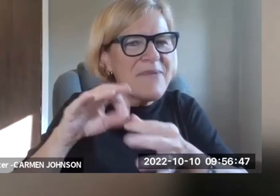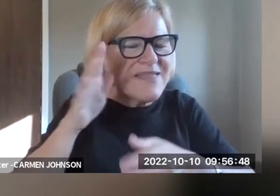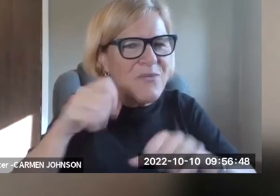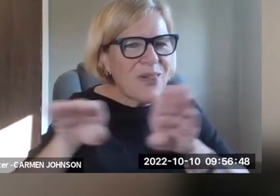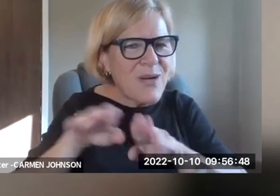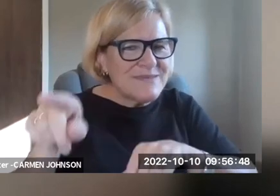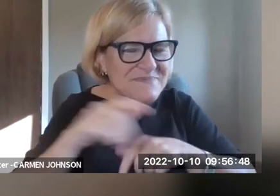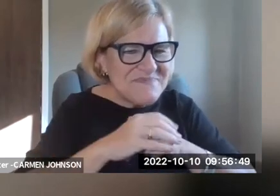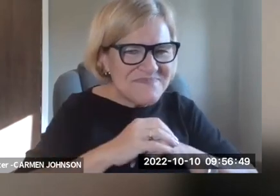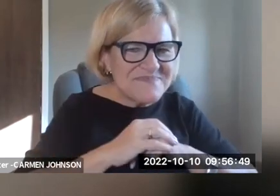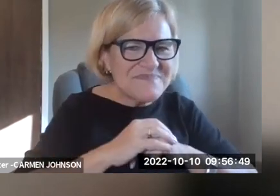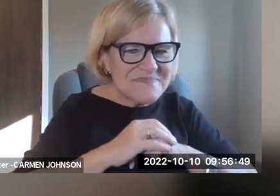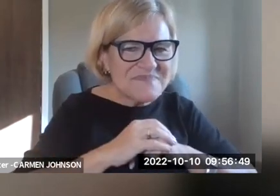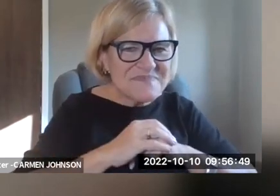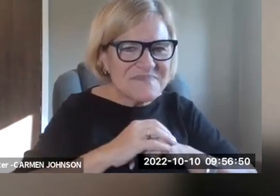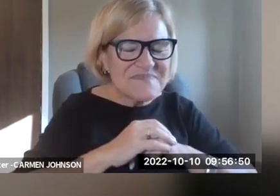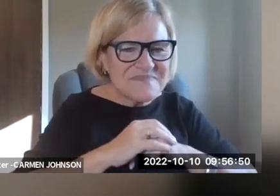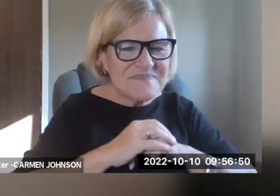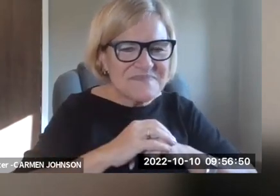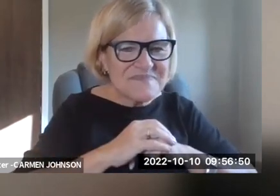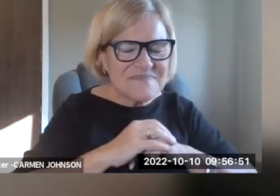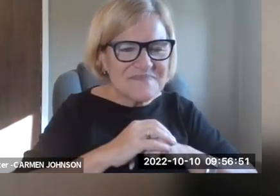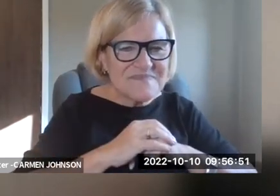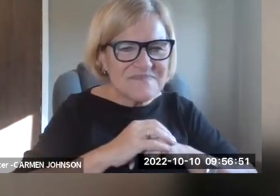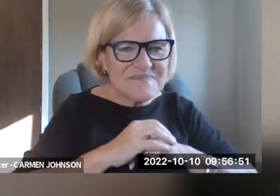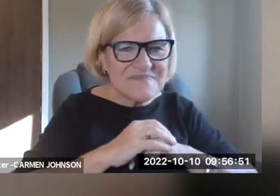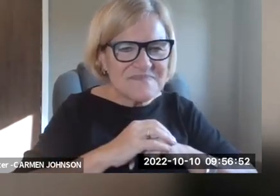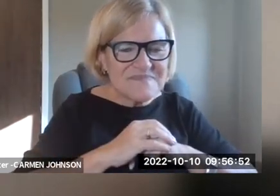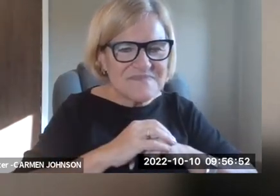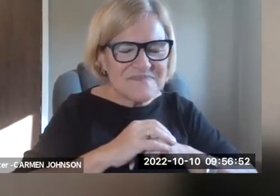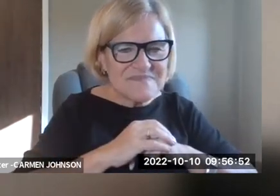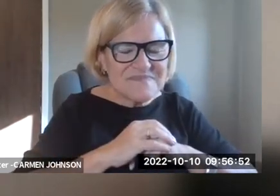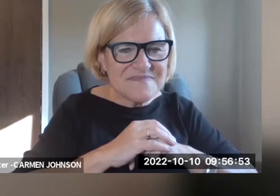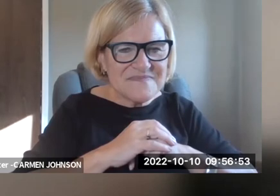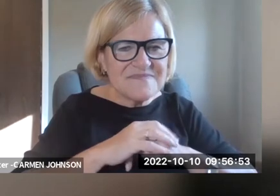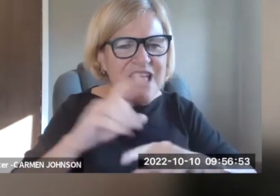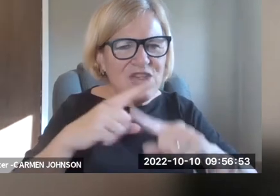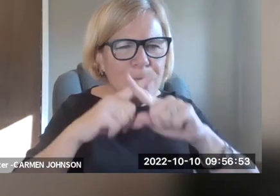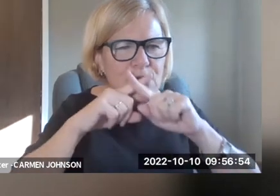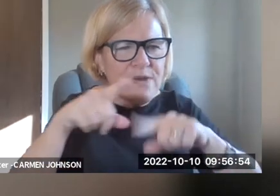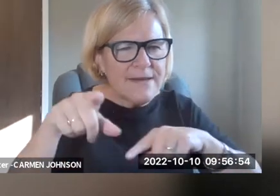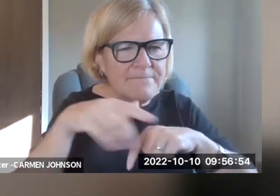enough. I'm not sure. Um, Carolyn, get the last question or comment, and then we'll close out.